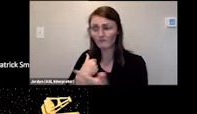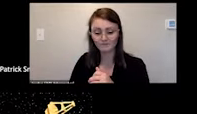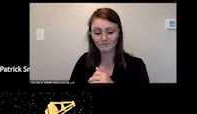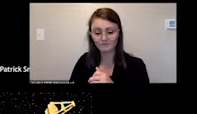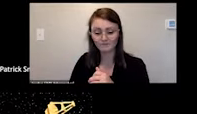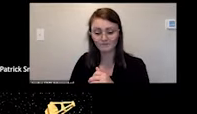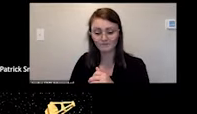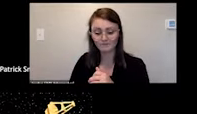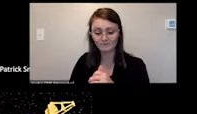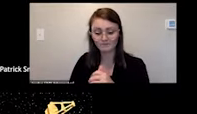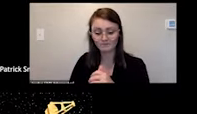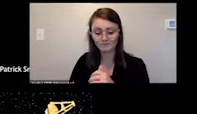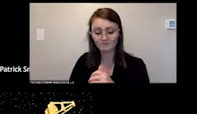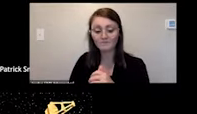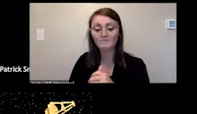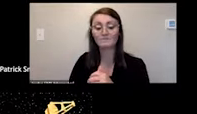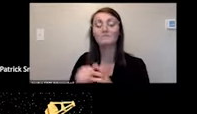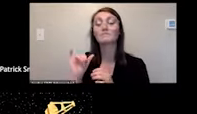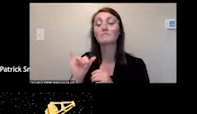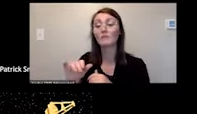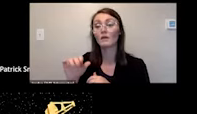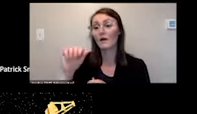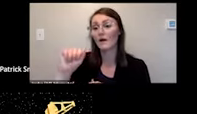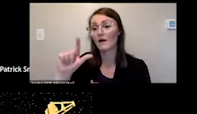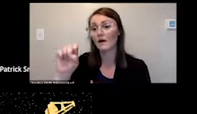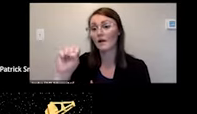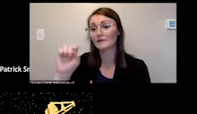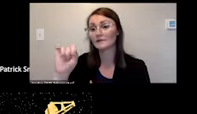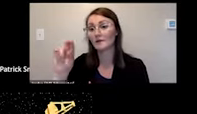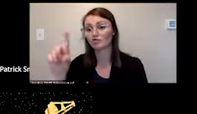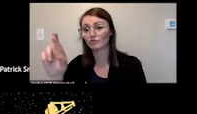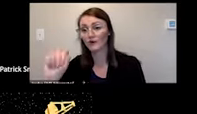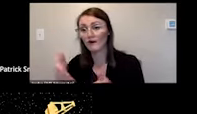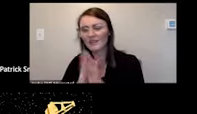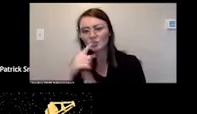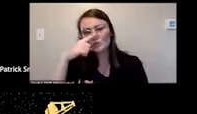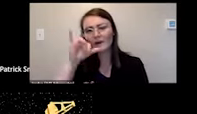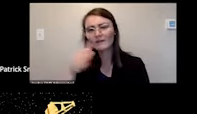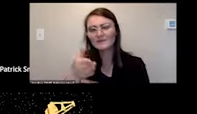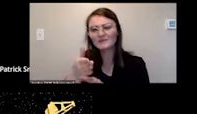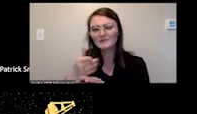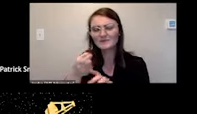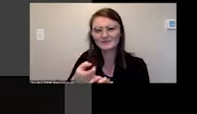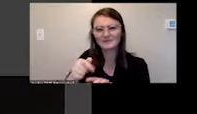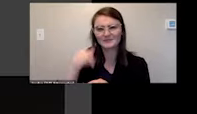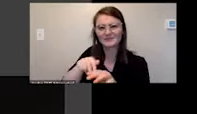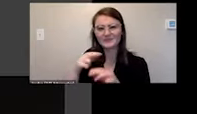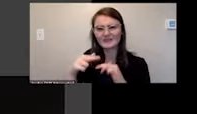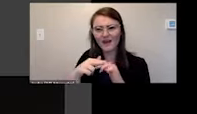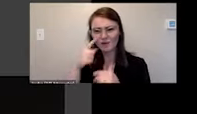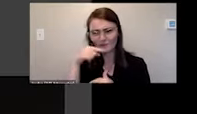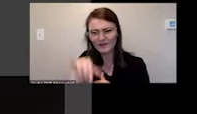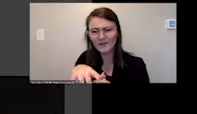uh alessandra asks could you please show the previous slide again this